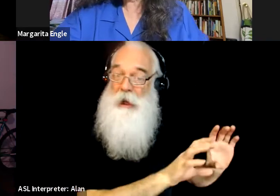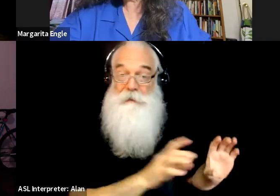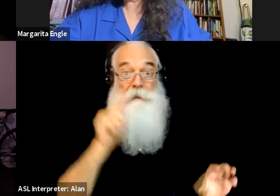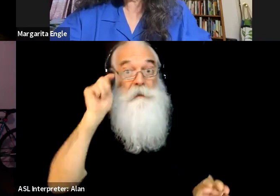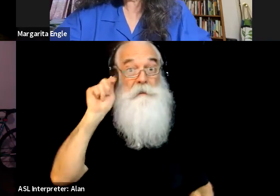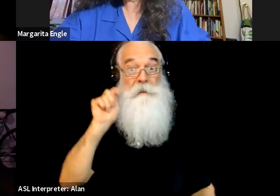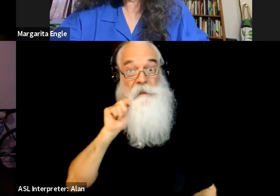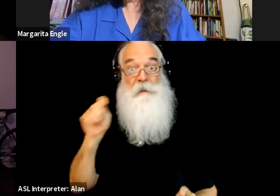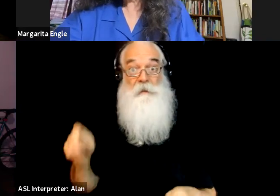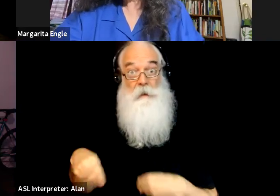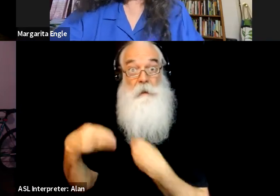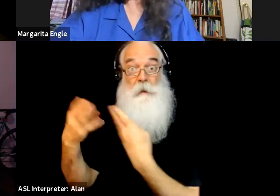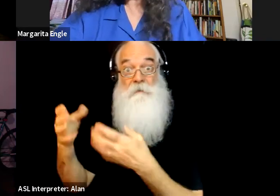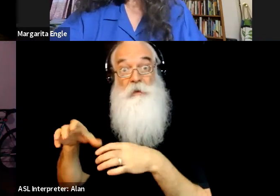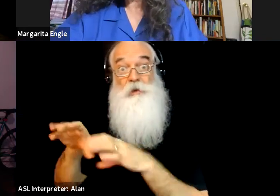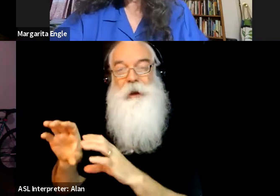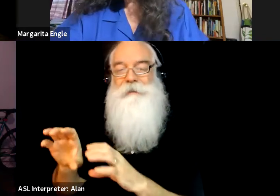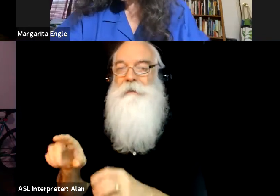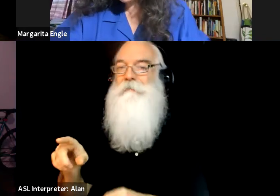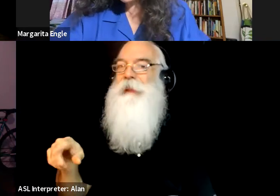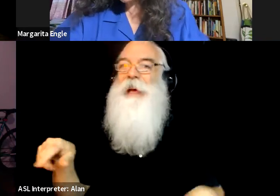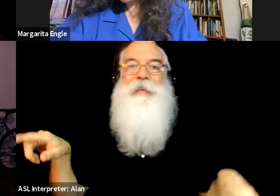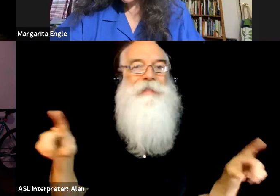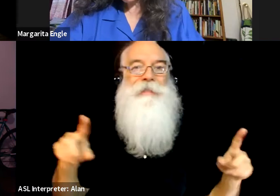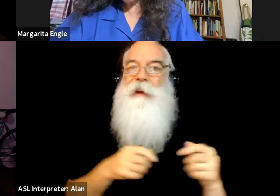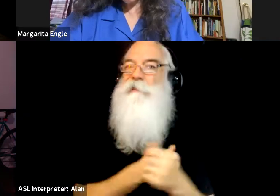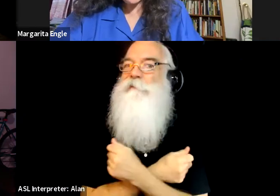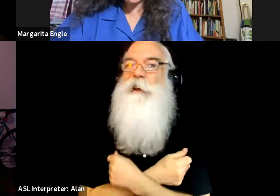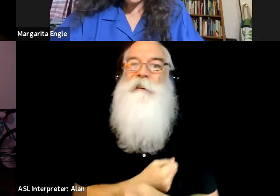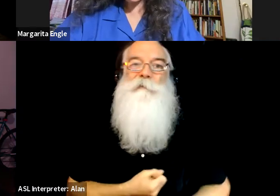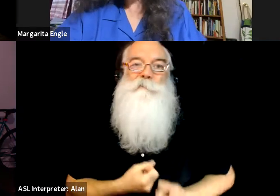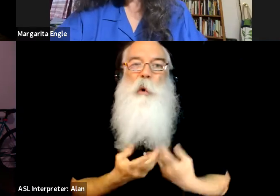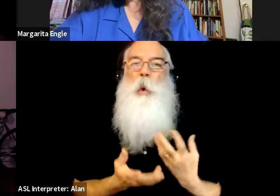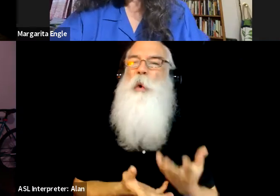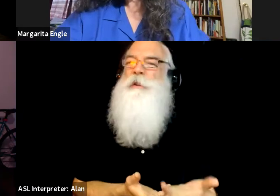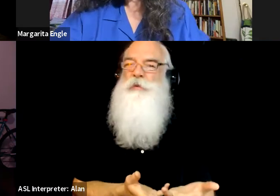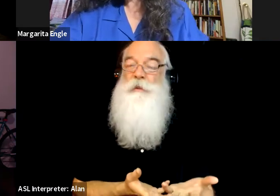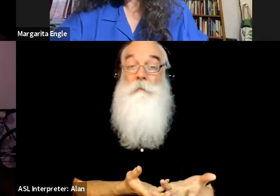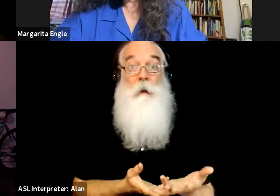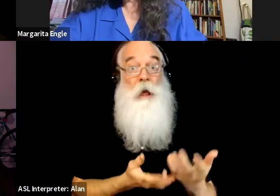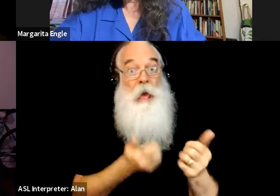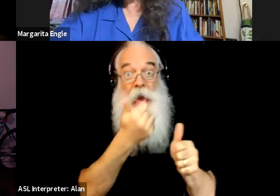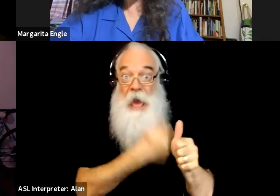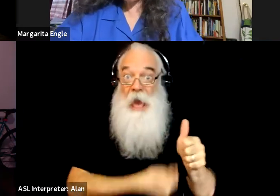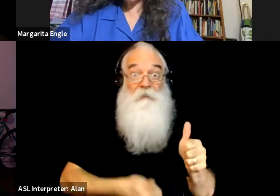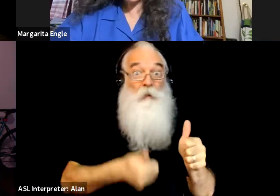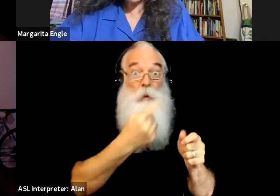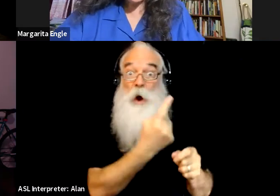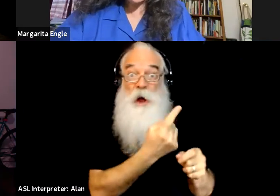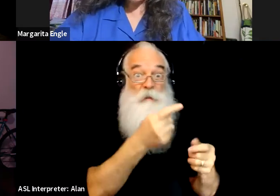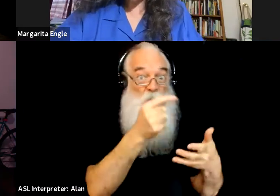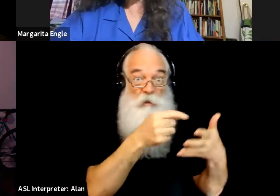to love poetry, they do, they may not love every poem, but they don't develop the fear of it